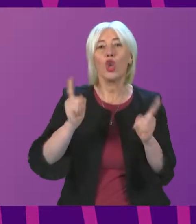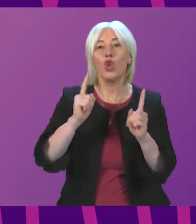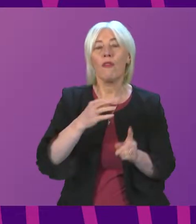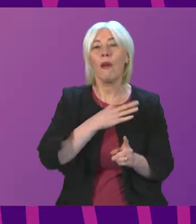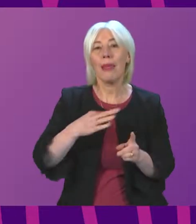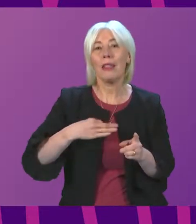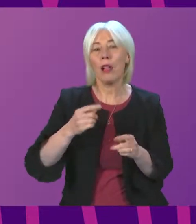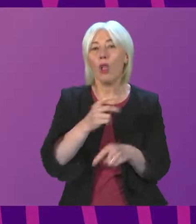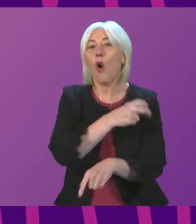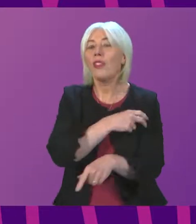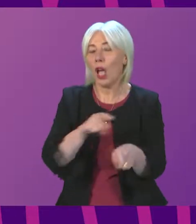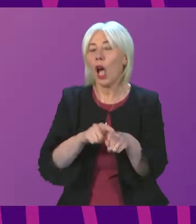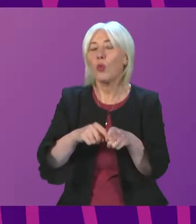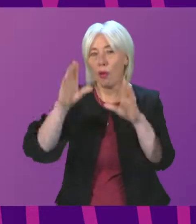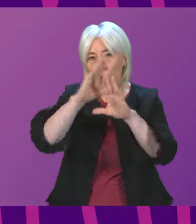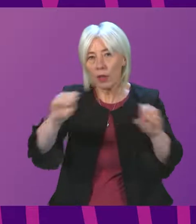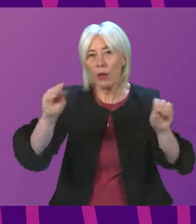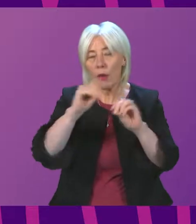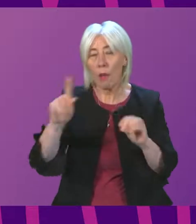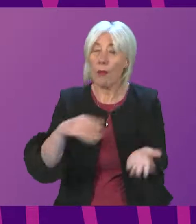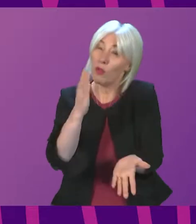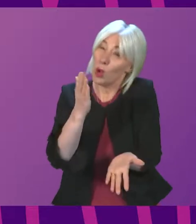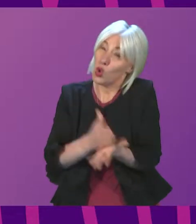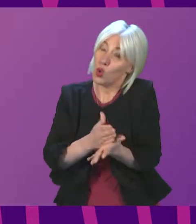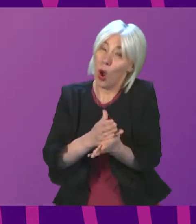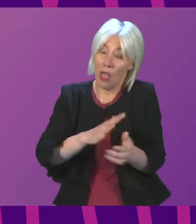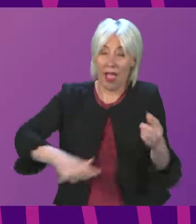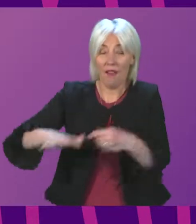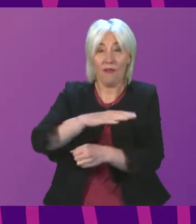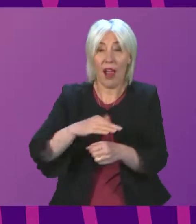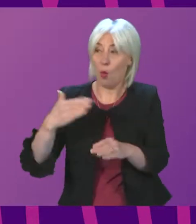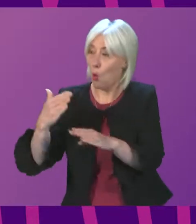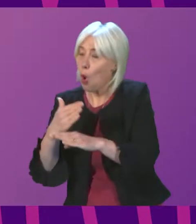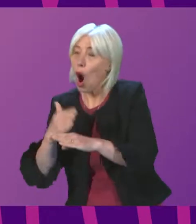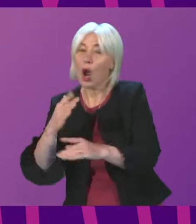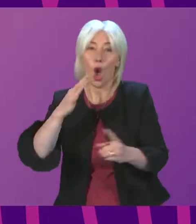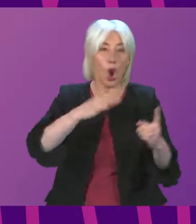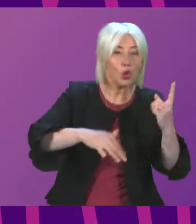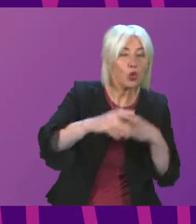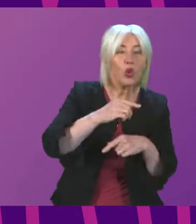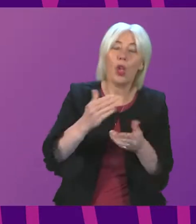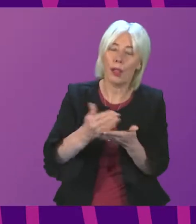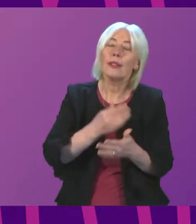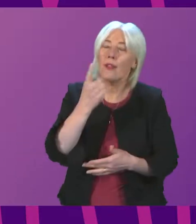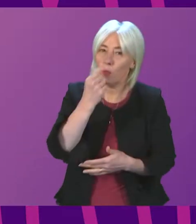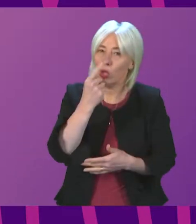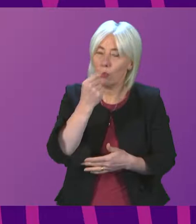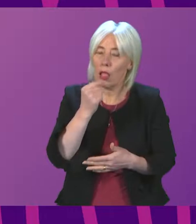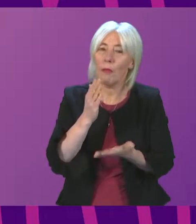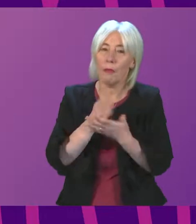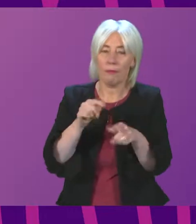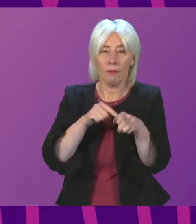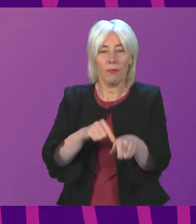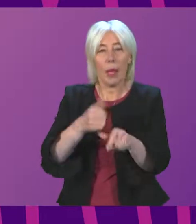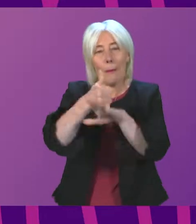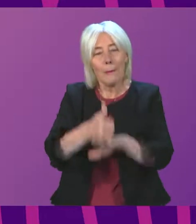we all have a part to play in making the environments in which we work and socialise as safe as possible for everyone. And complying with basic